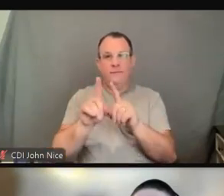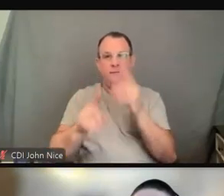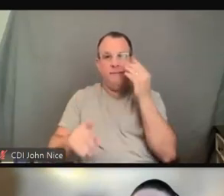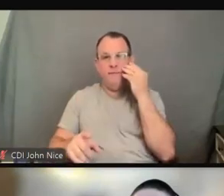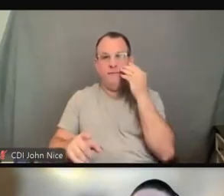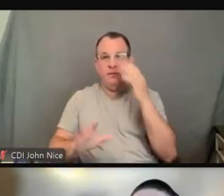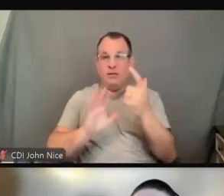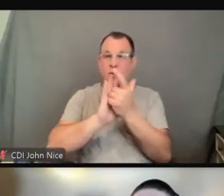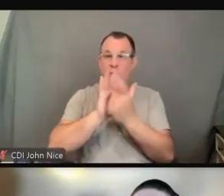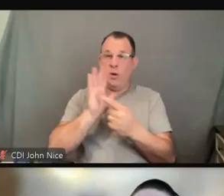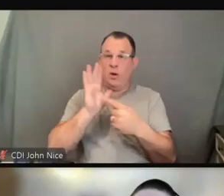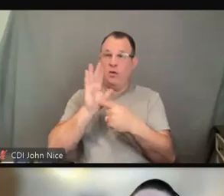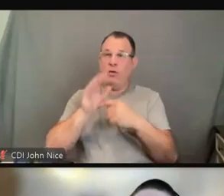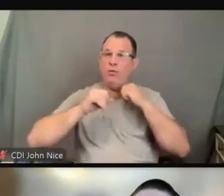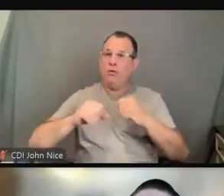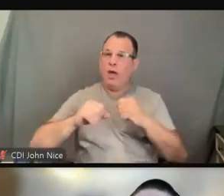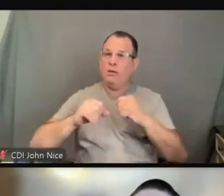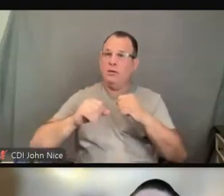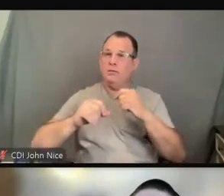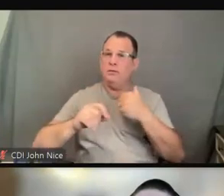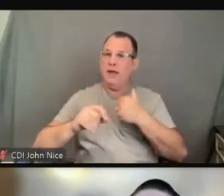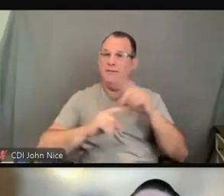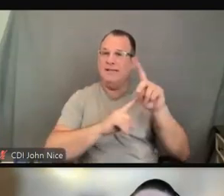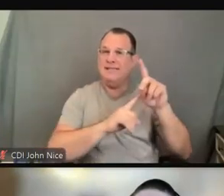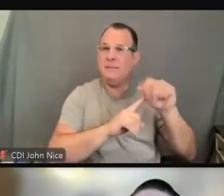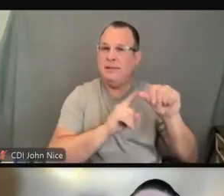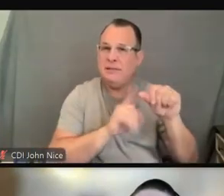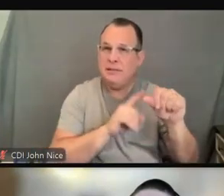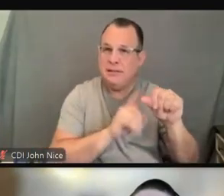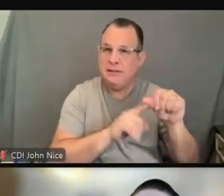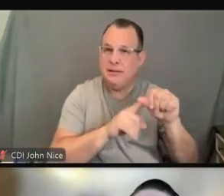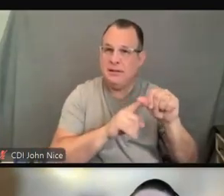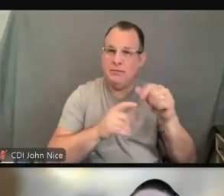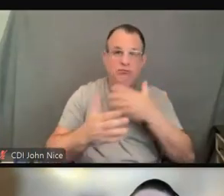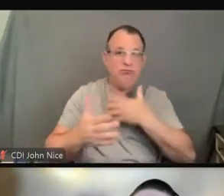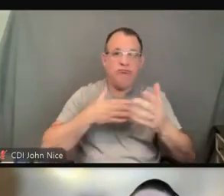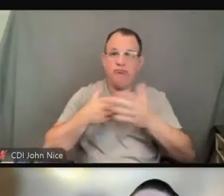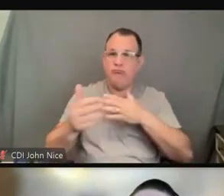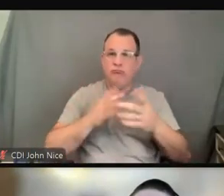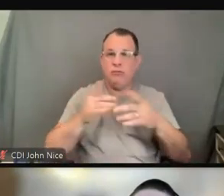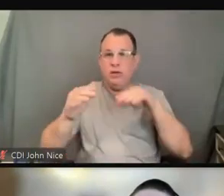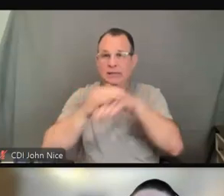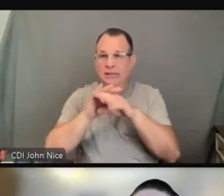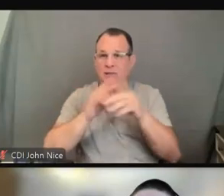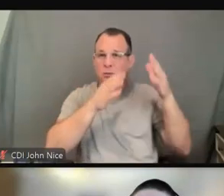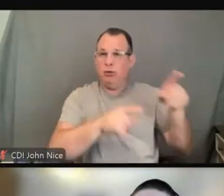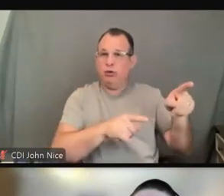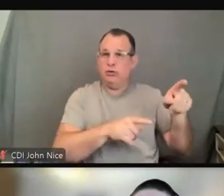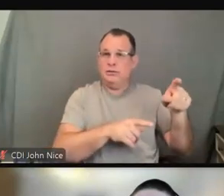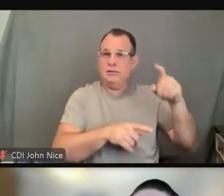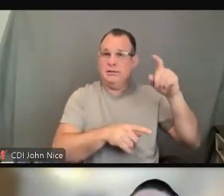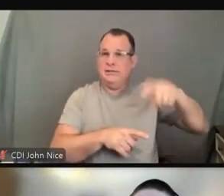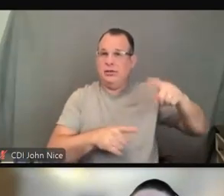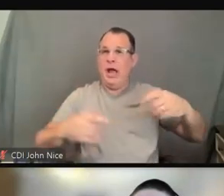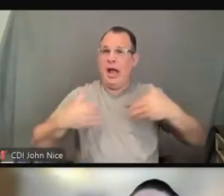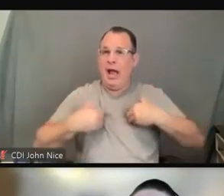disabilities. So whatever access that individual with a disability should have, whether they're the patient